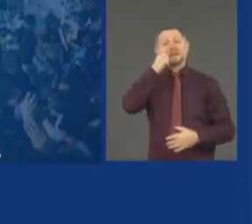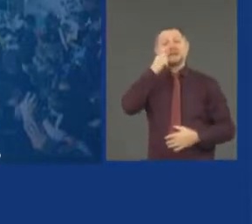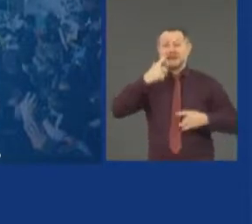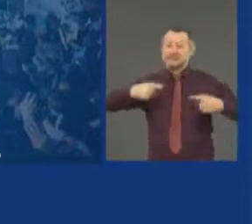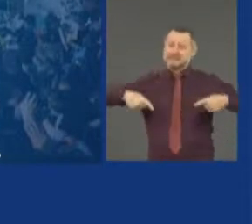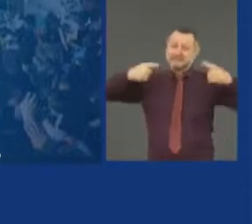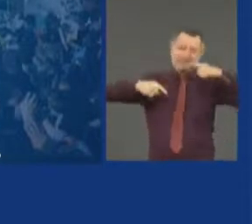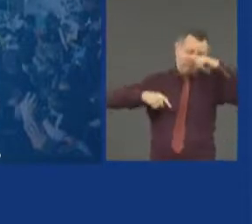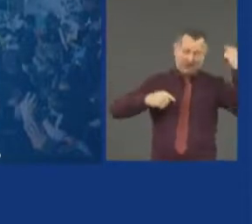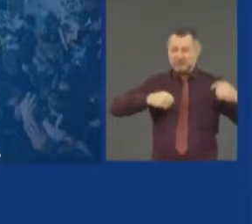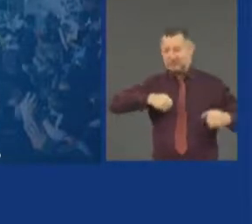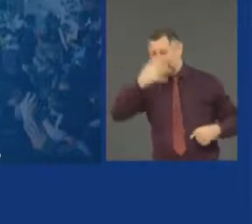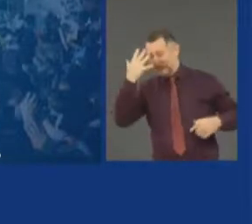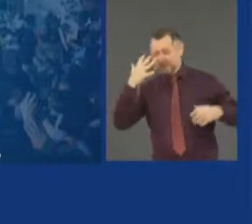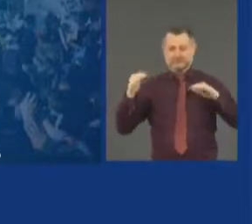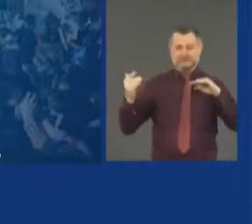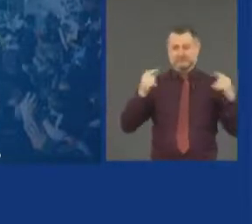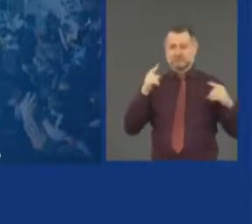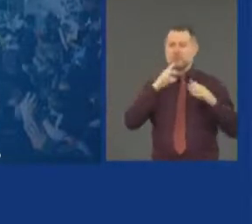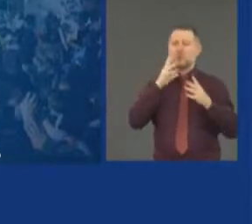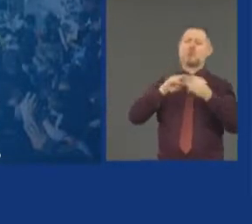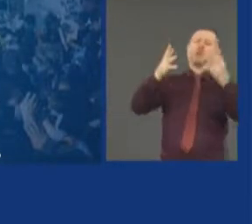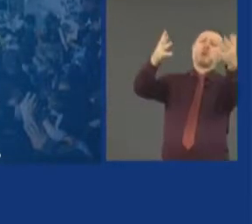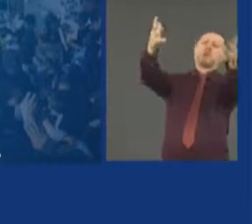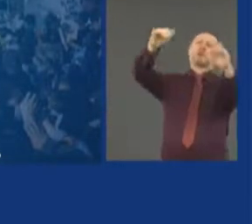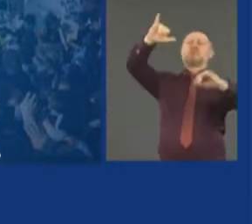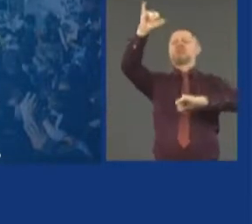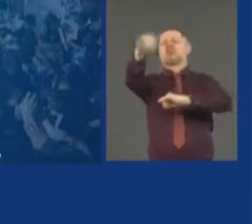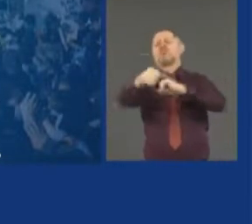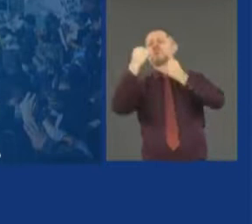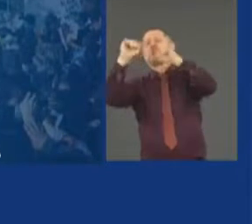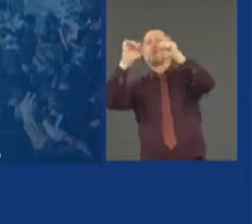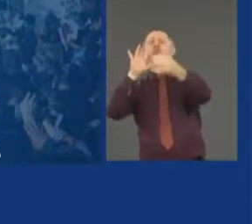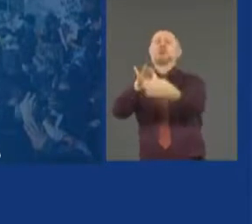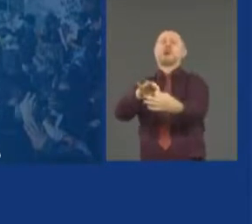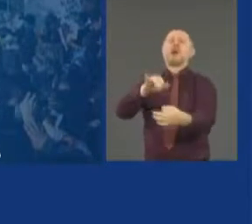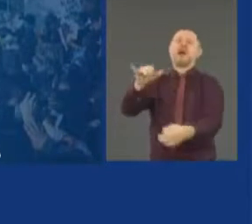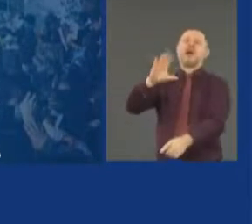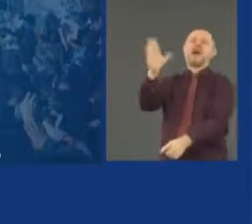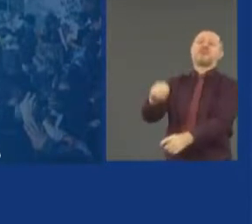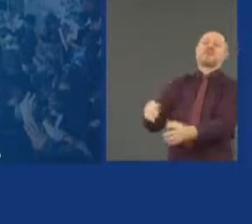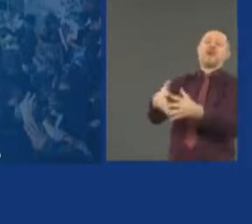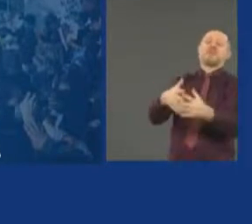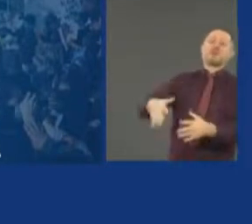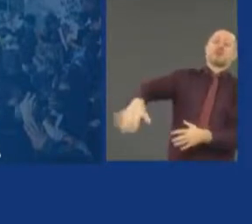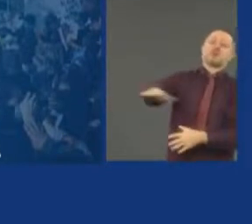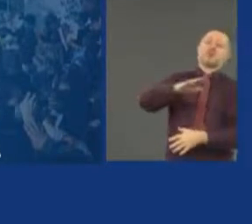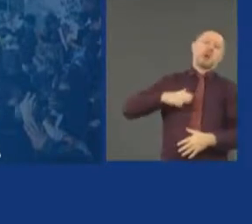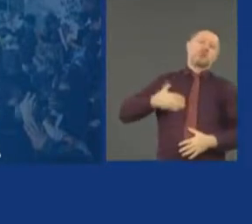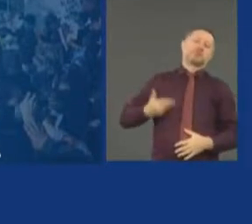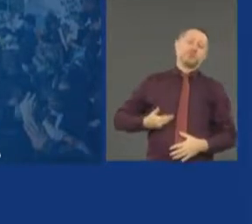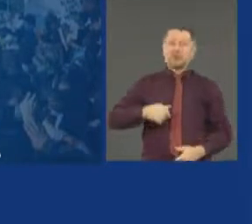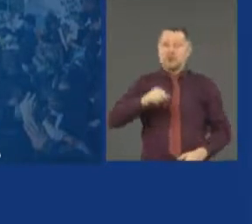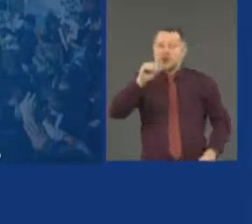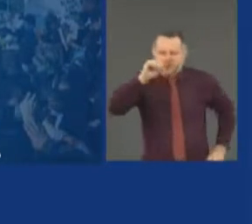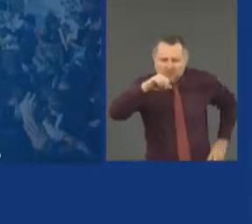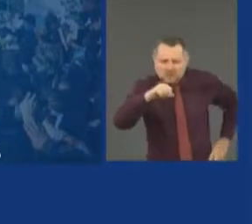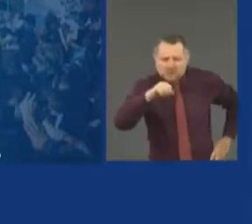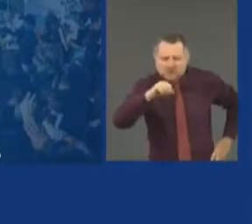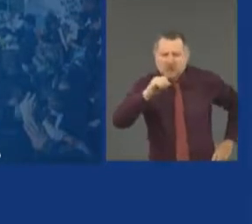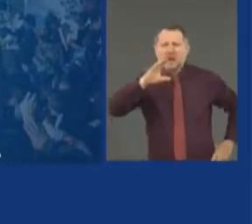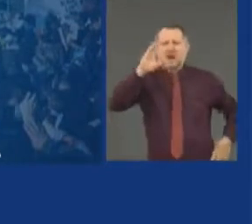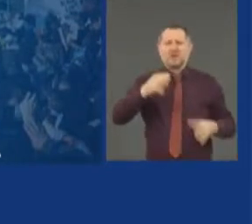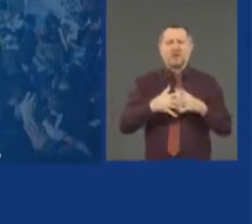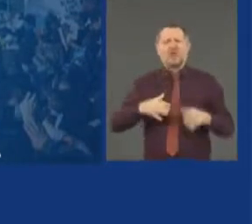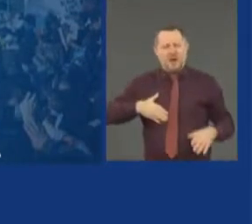well, the protests are about African Americans who are upset. Yeah, African Americans are upset. But you know